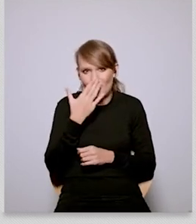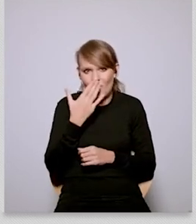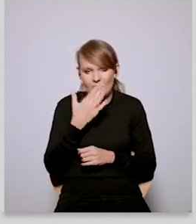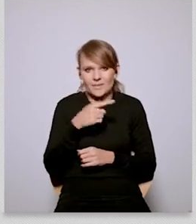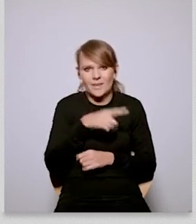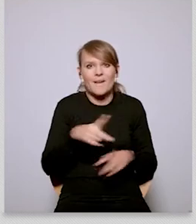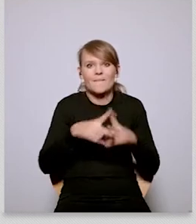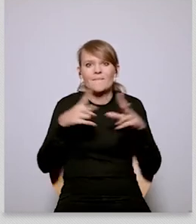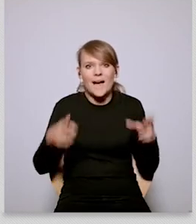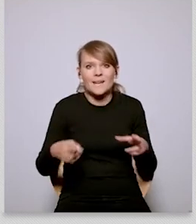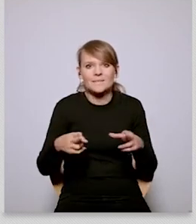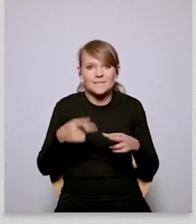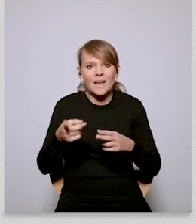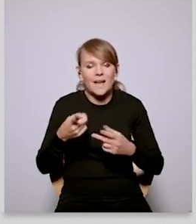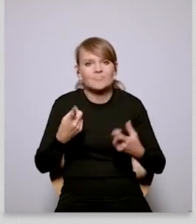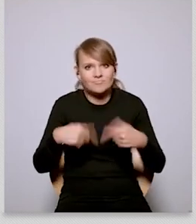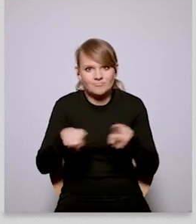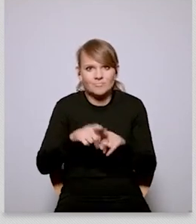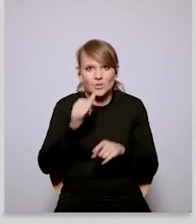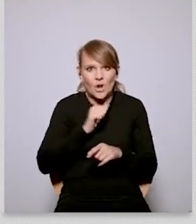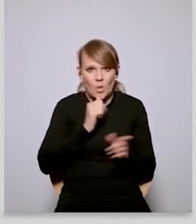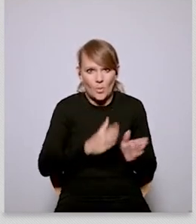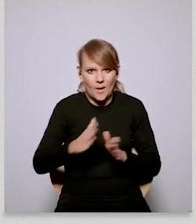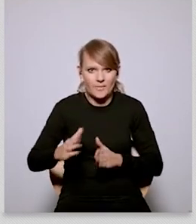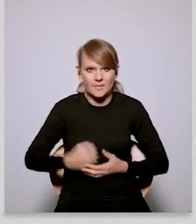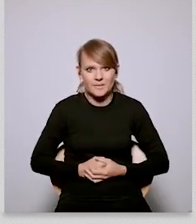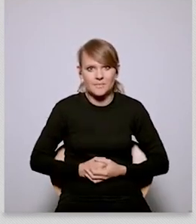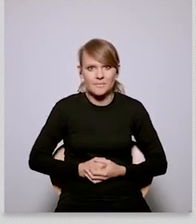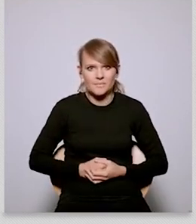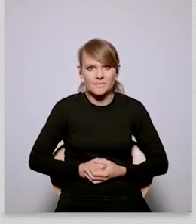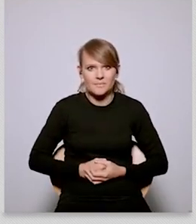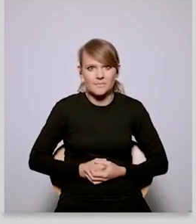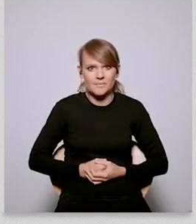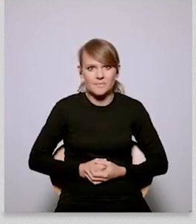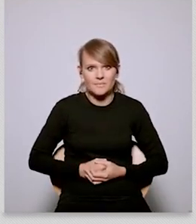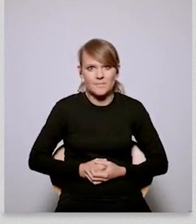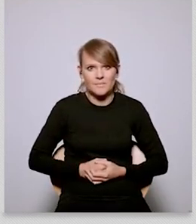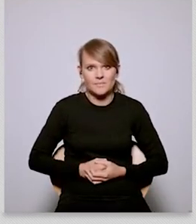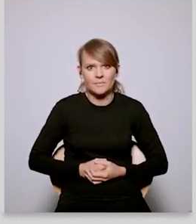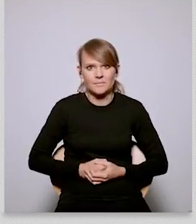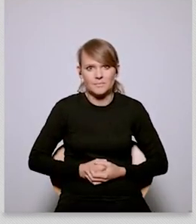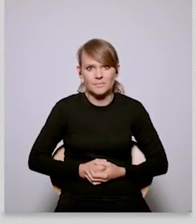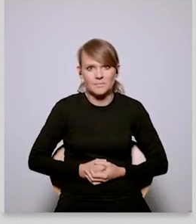political divisions in europe as we are trying to implement the european green deal